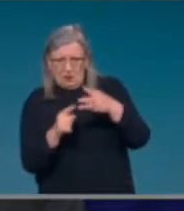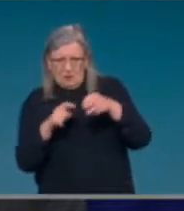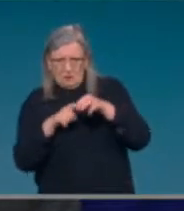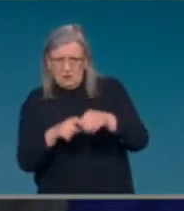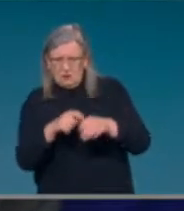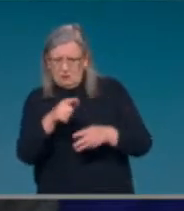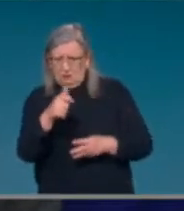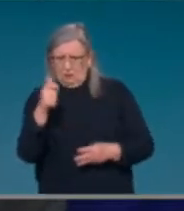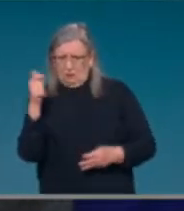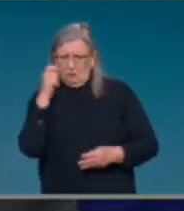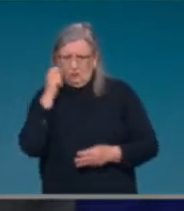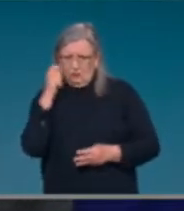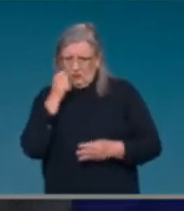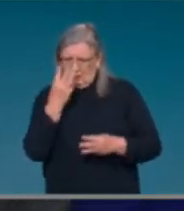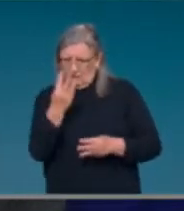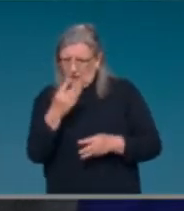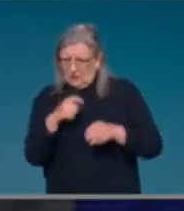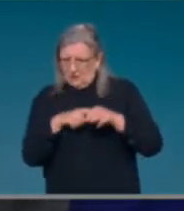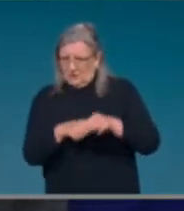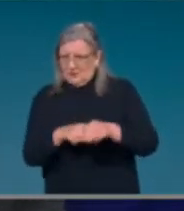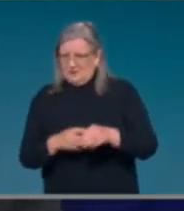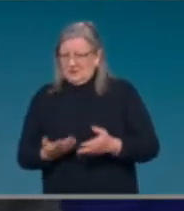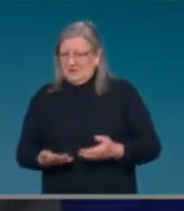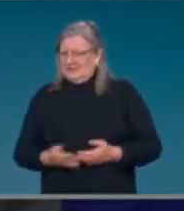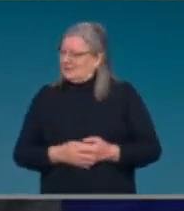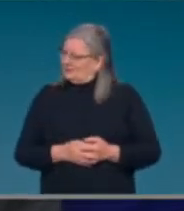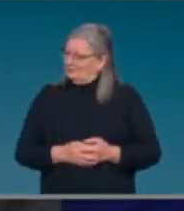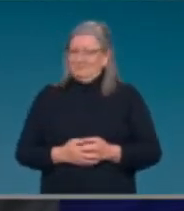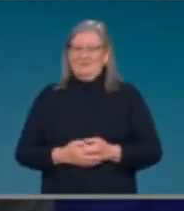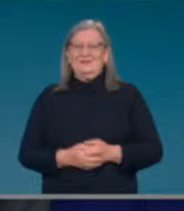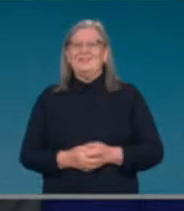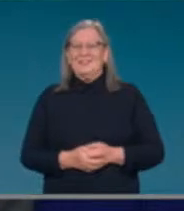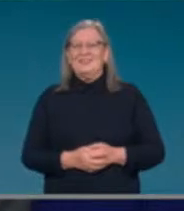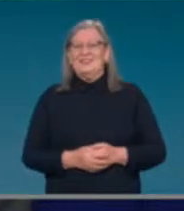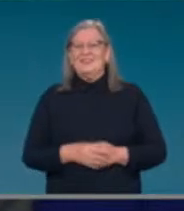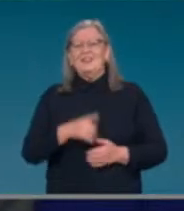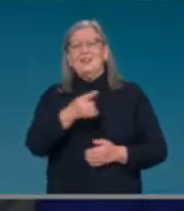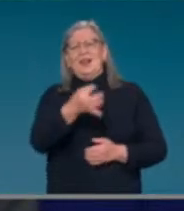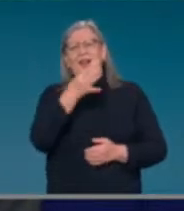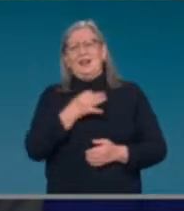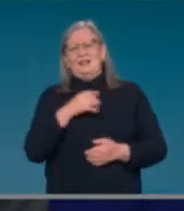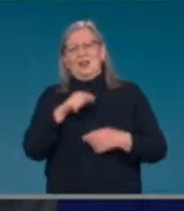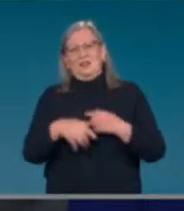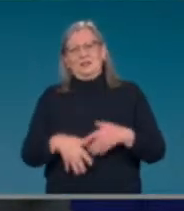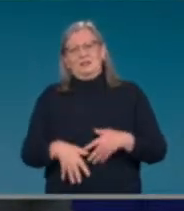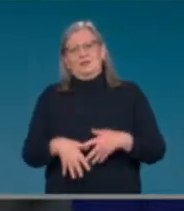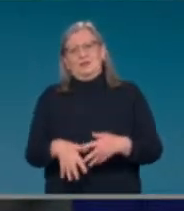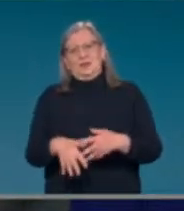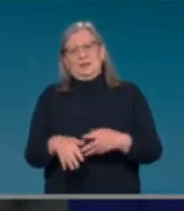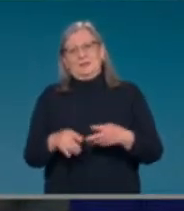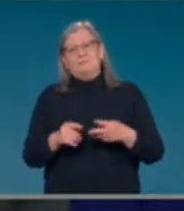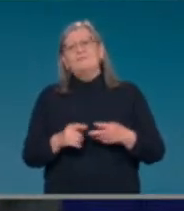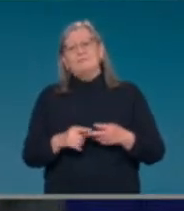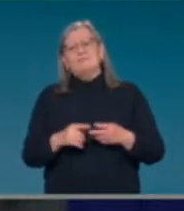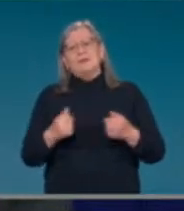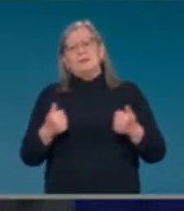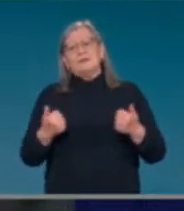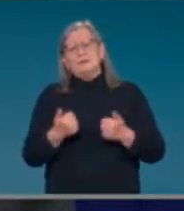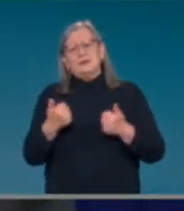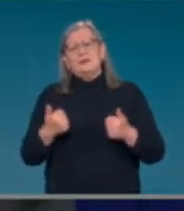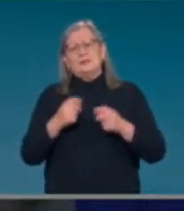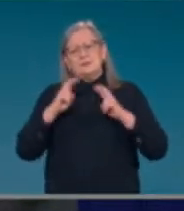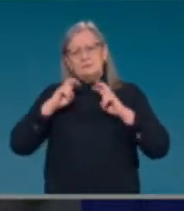So, you asked about pregnancy and there's been a number of studies now published on pregnancy and pregnancy